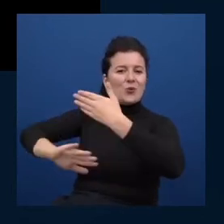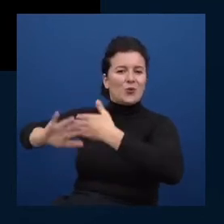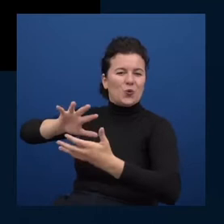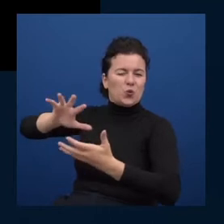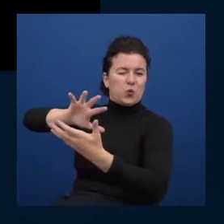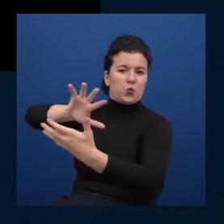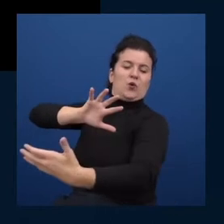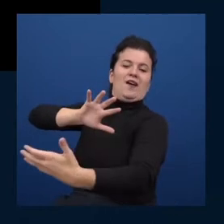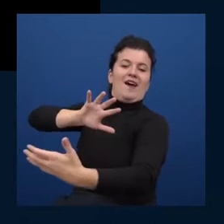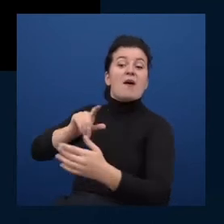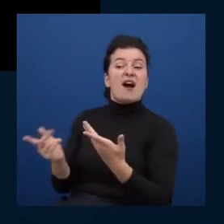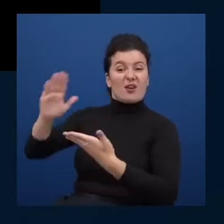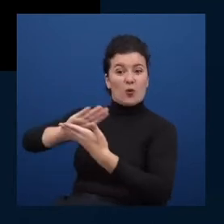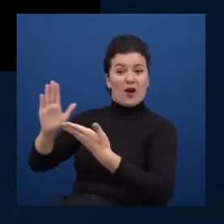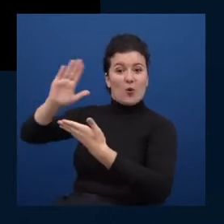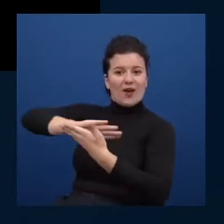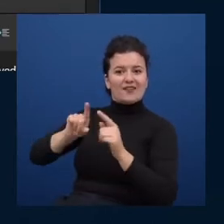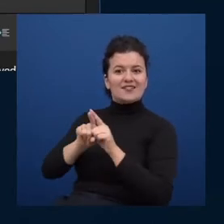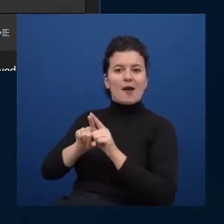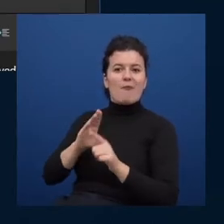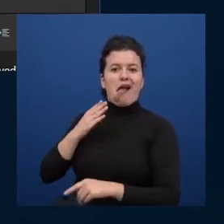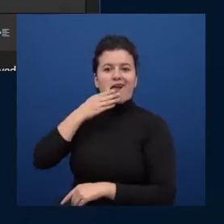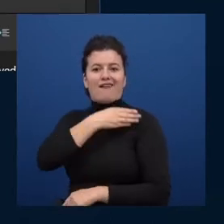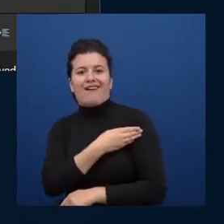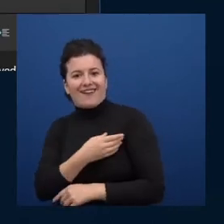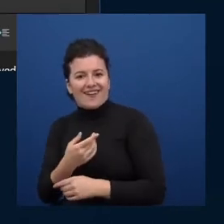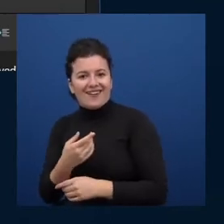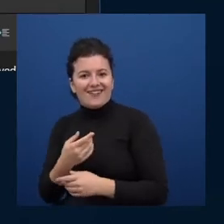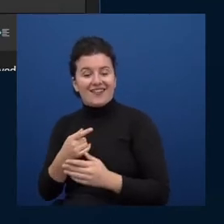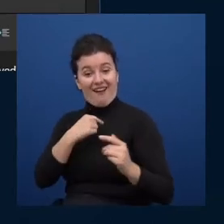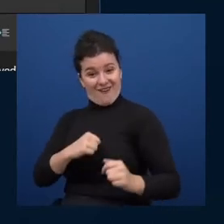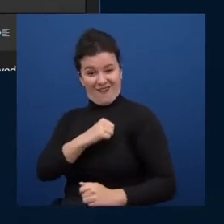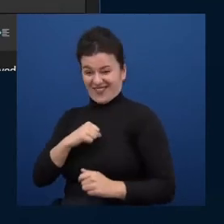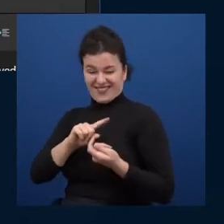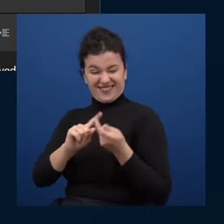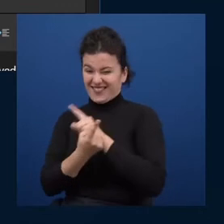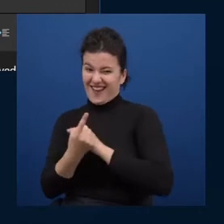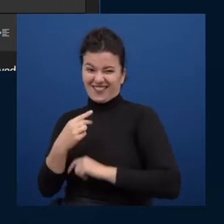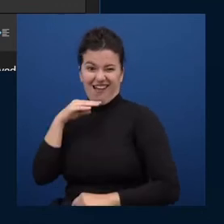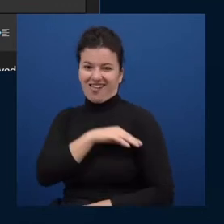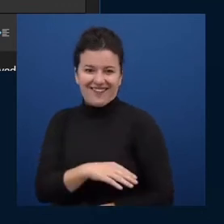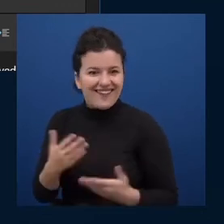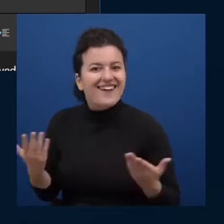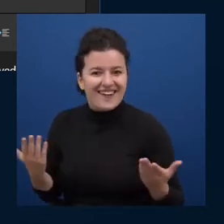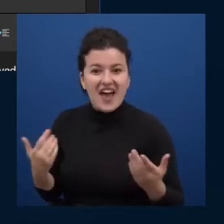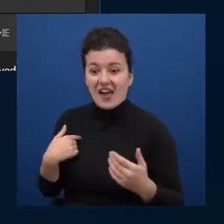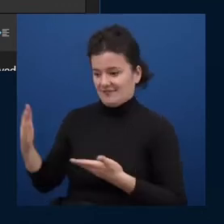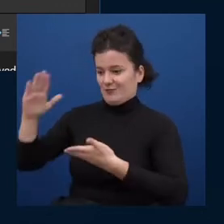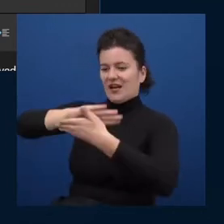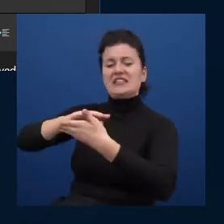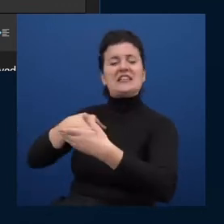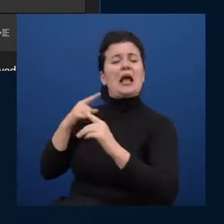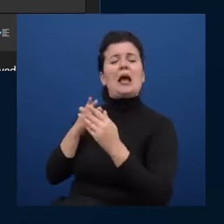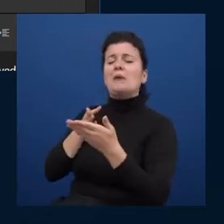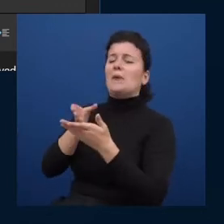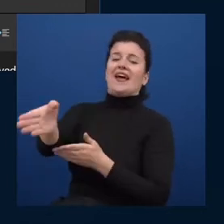lying you're lying to yourself and allowing it i thought this was a really cool example of layering you and i